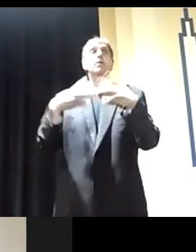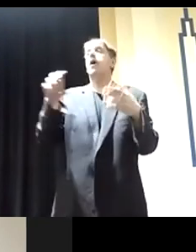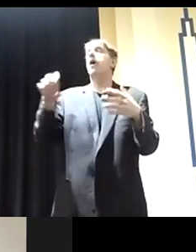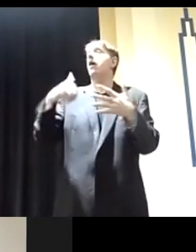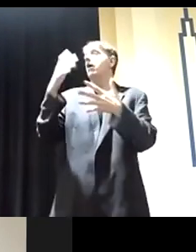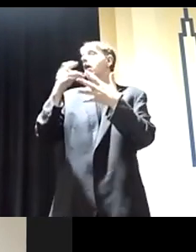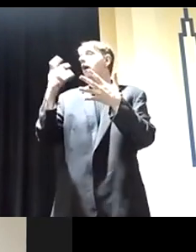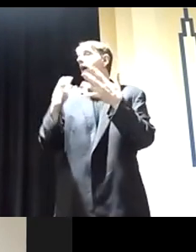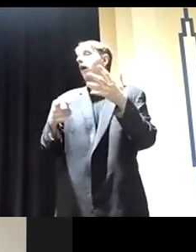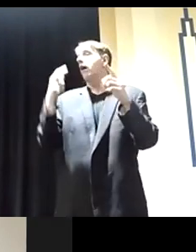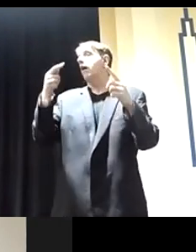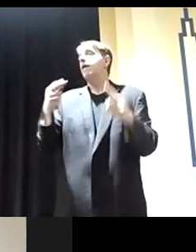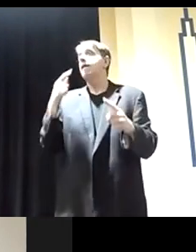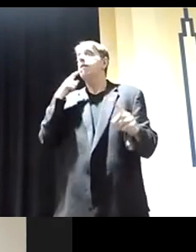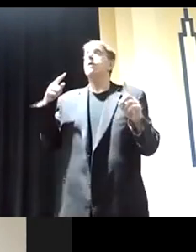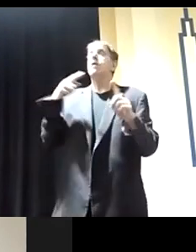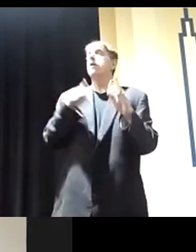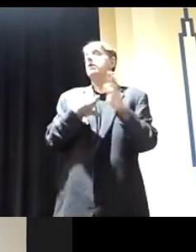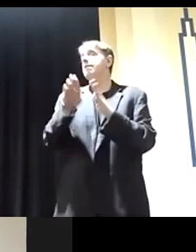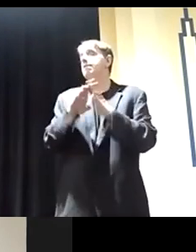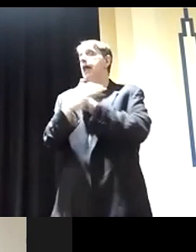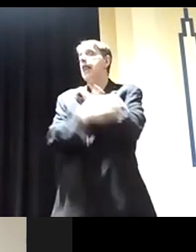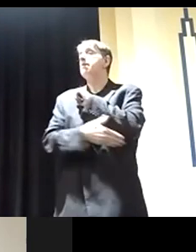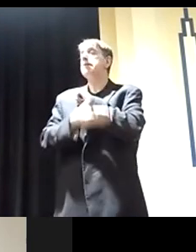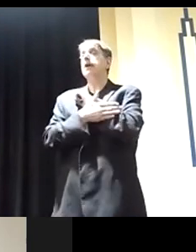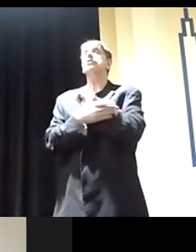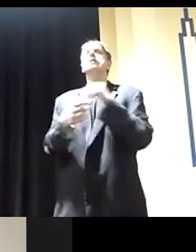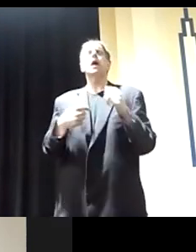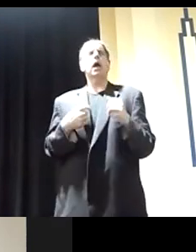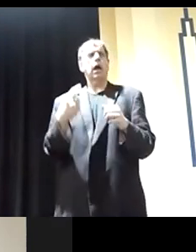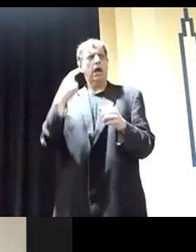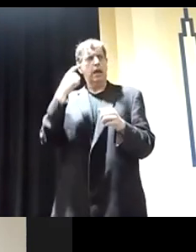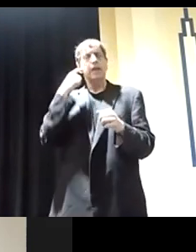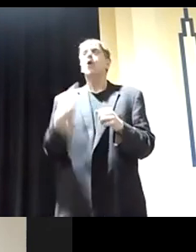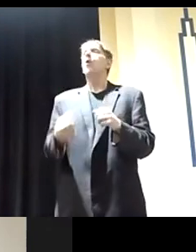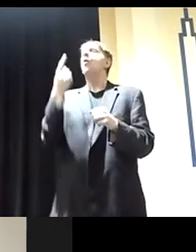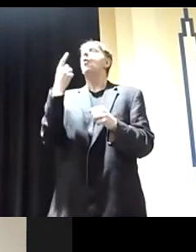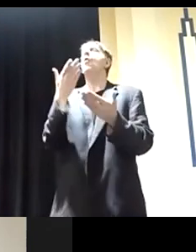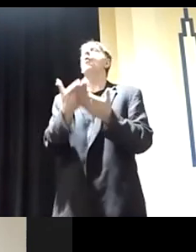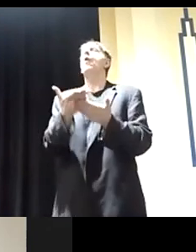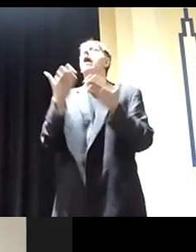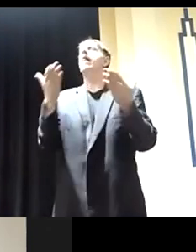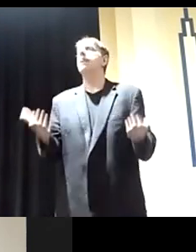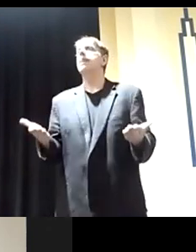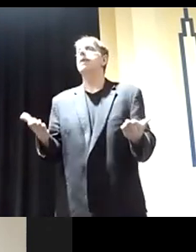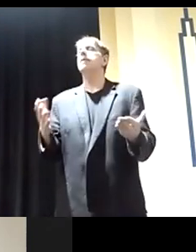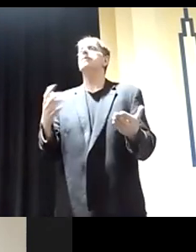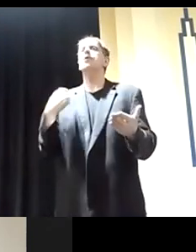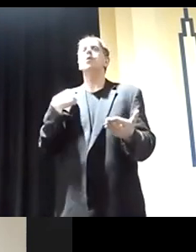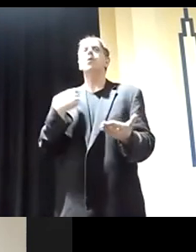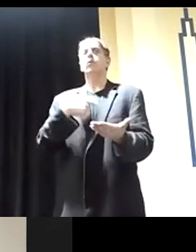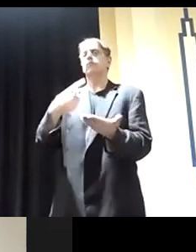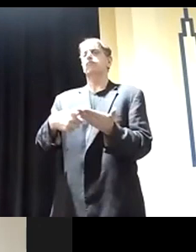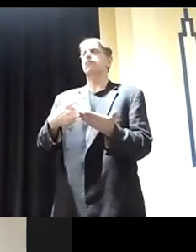our geothermal system technology. I think that one of the things is someone has talked about earlier is that